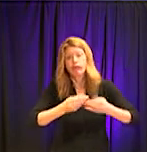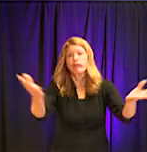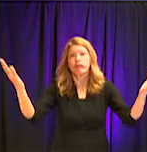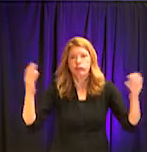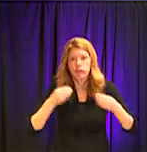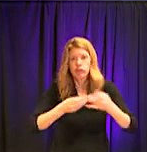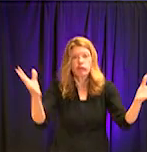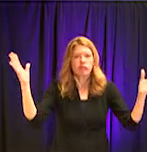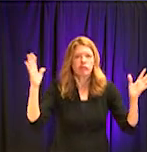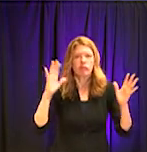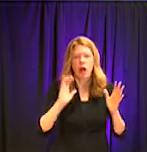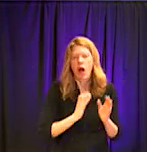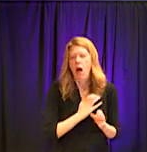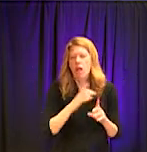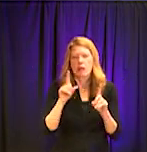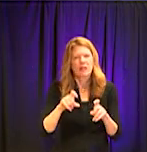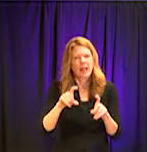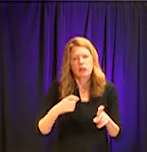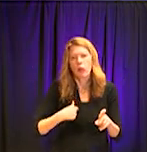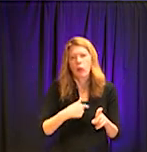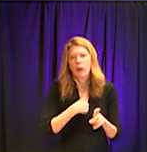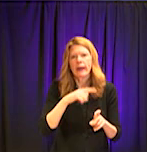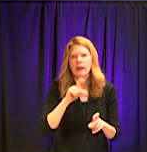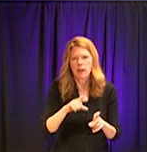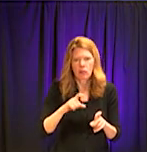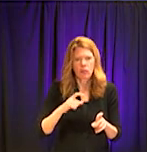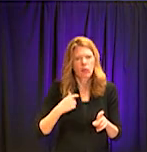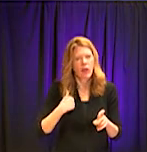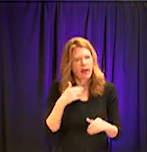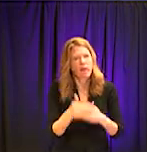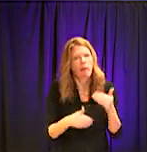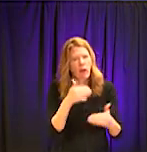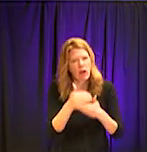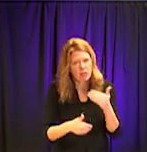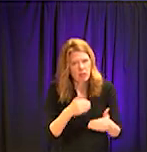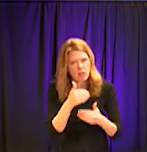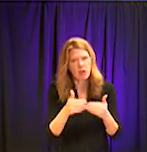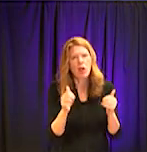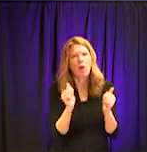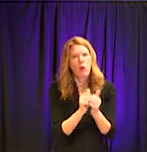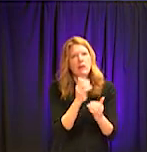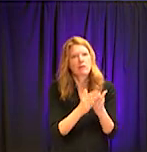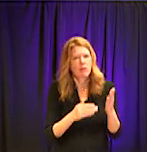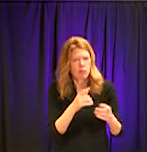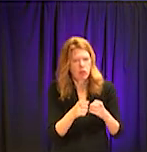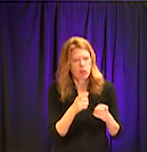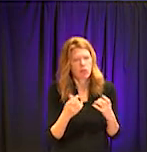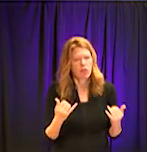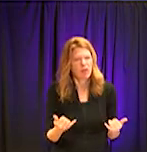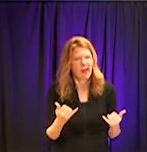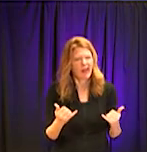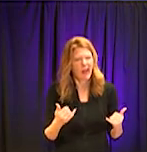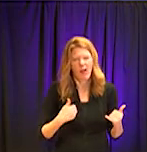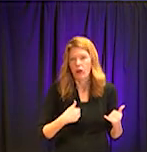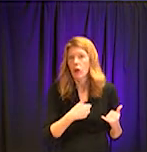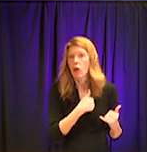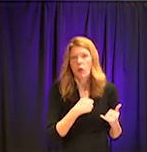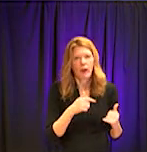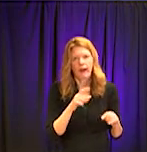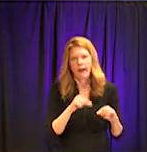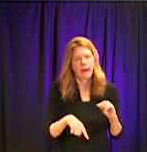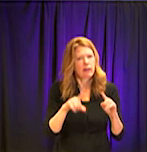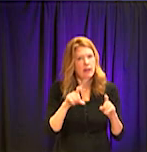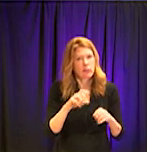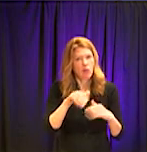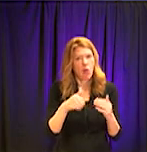has to be a, a reasonable process that has some level of control at this point. Now you're going to see